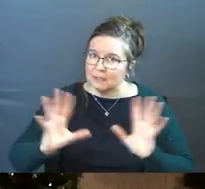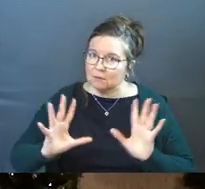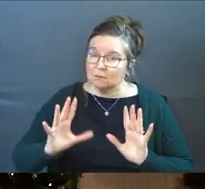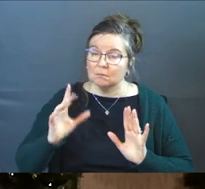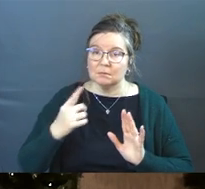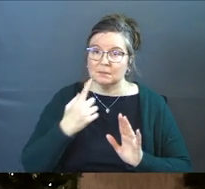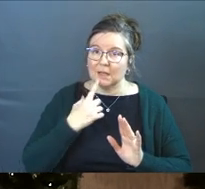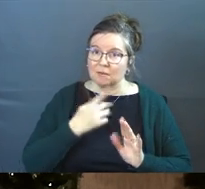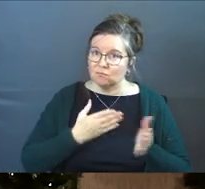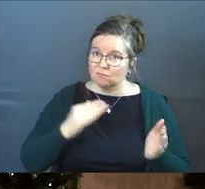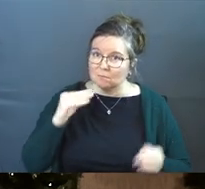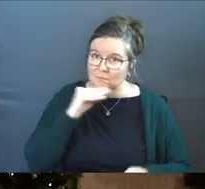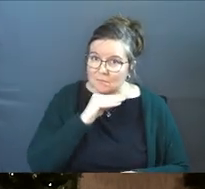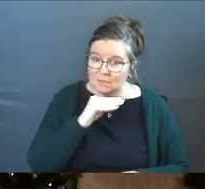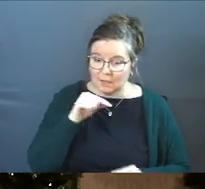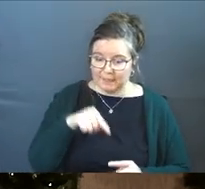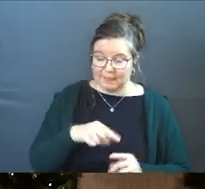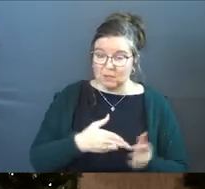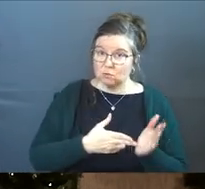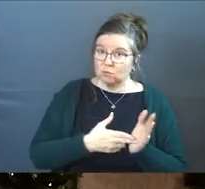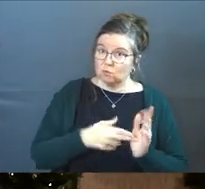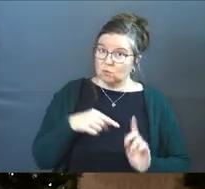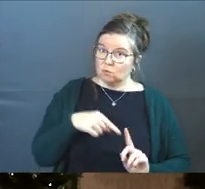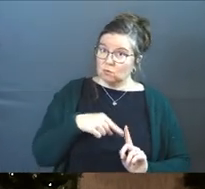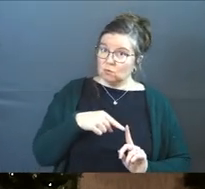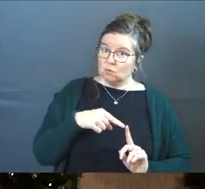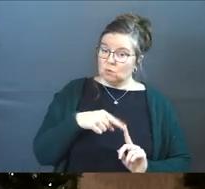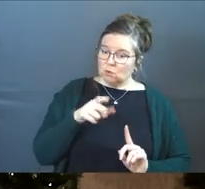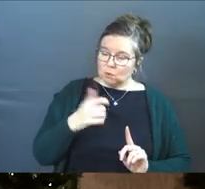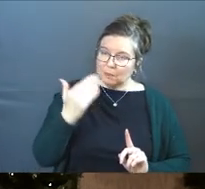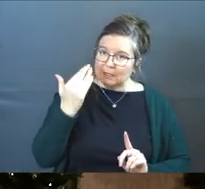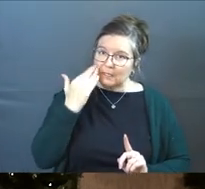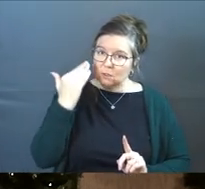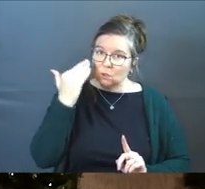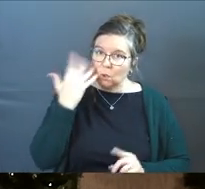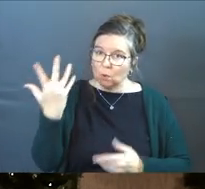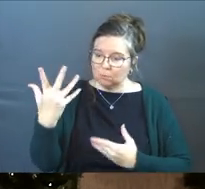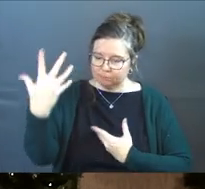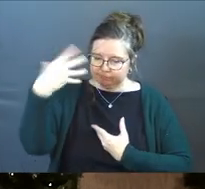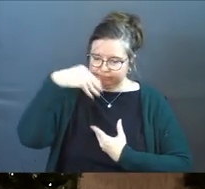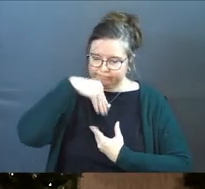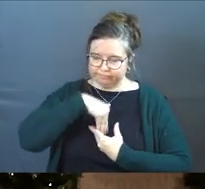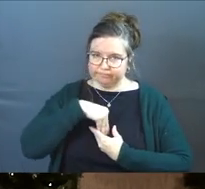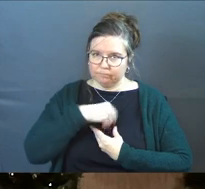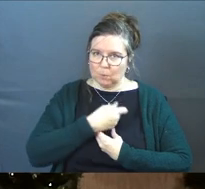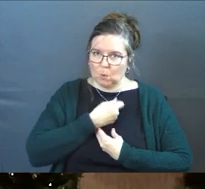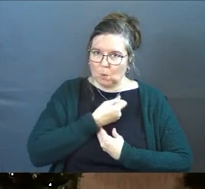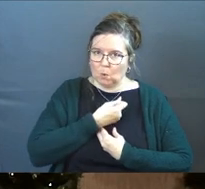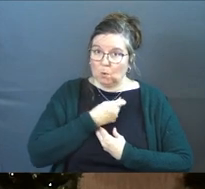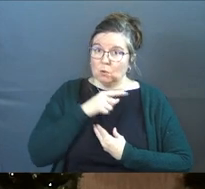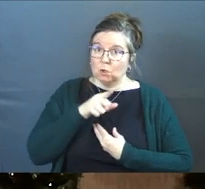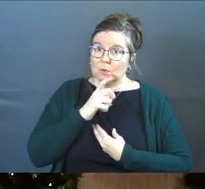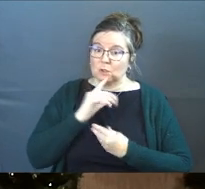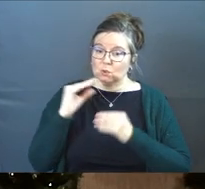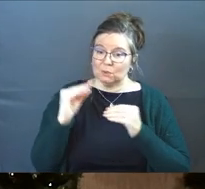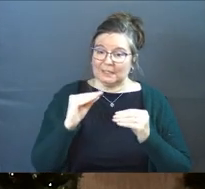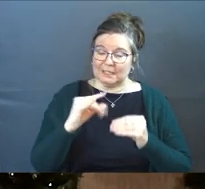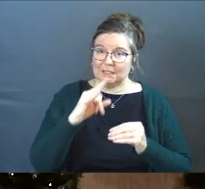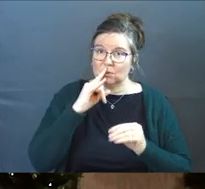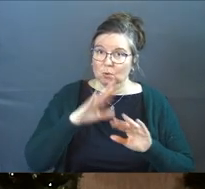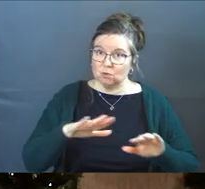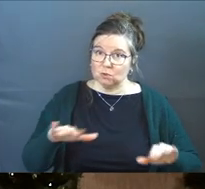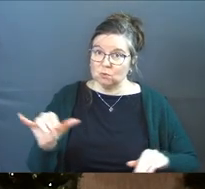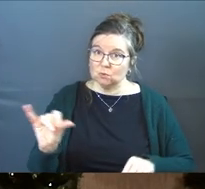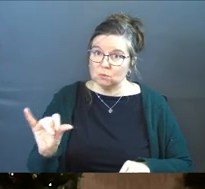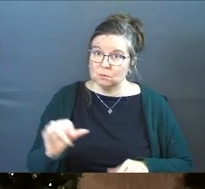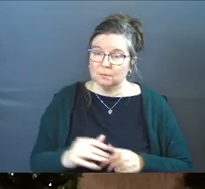foundational truth is not only what you need for you today, this is what you need to teach to your children.